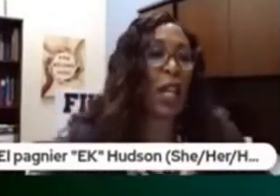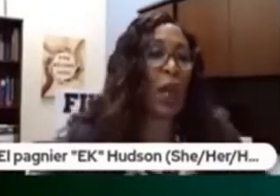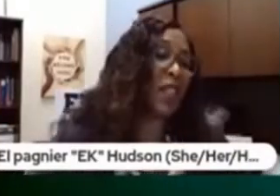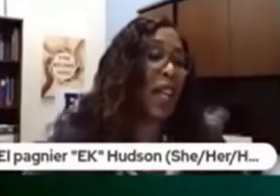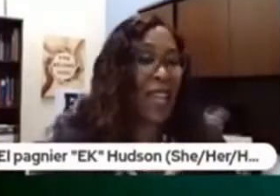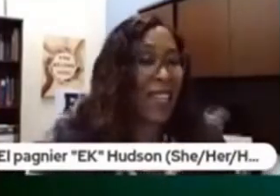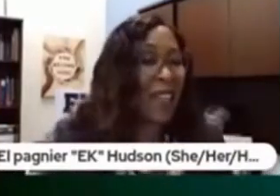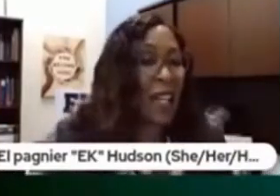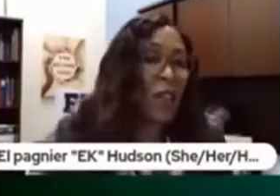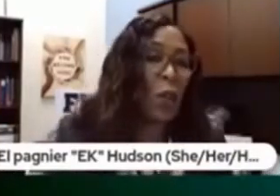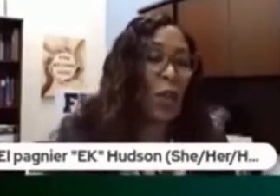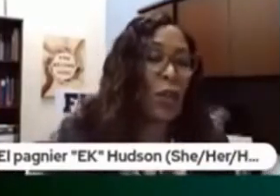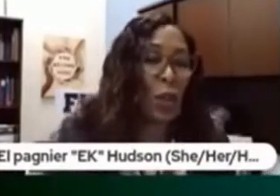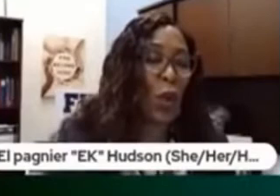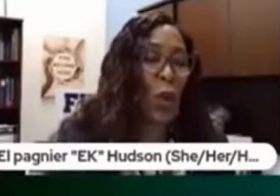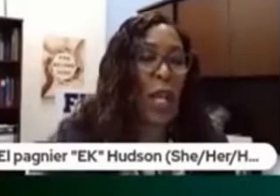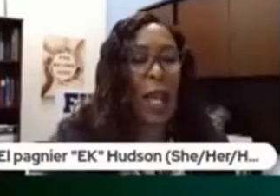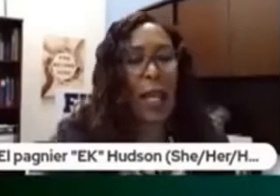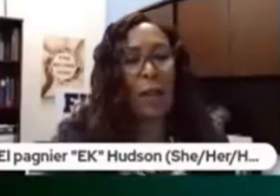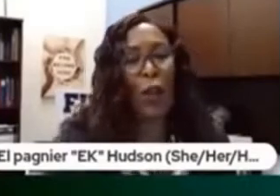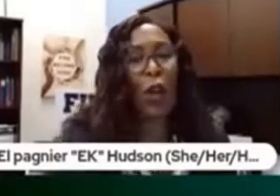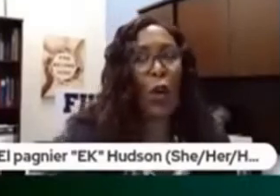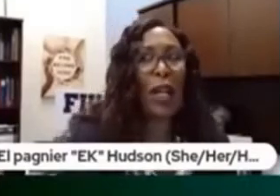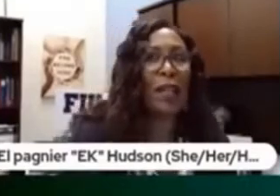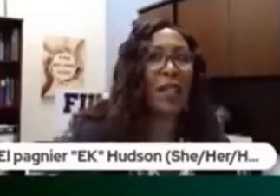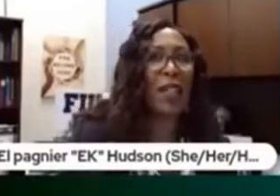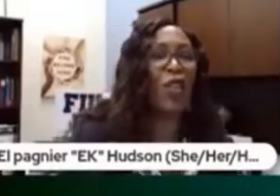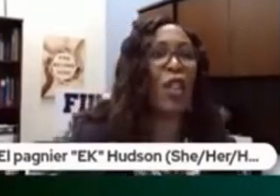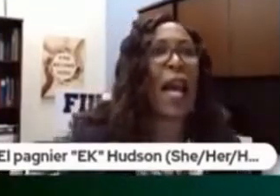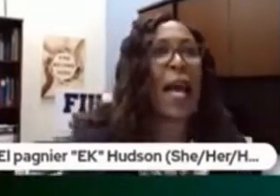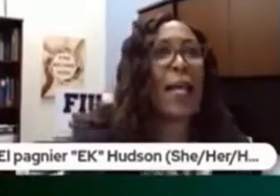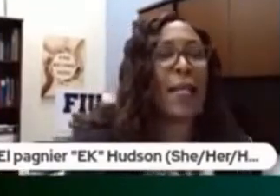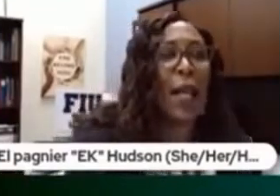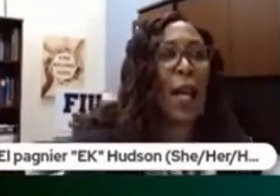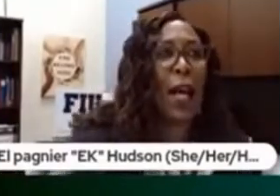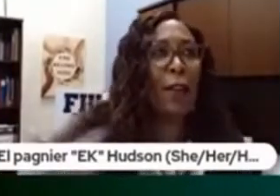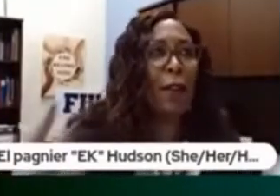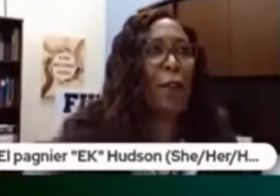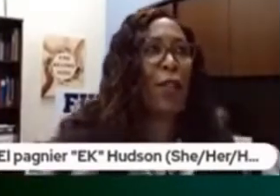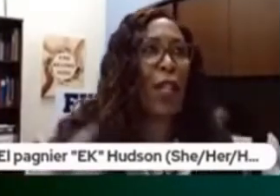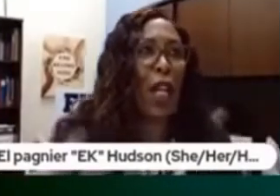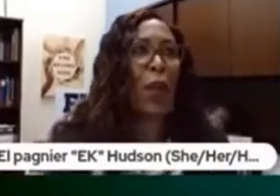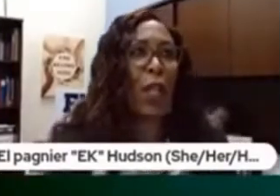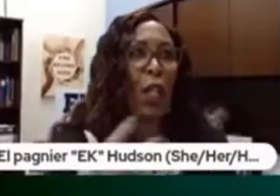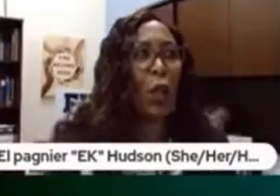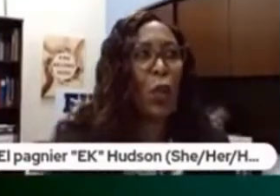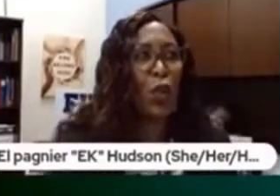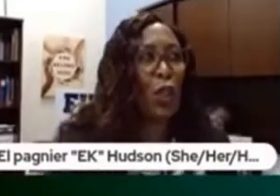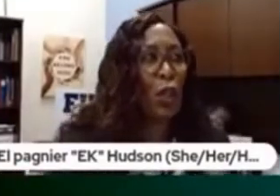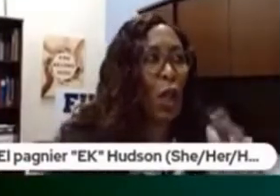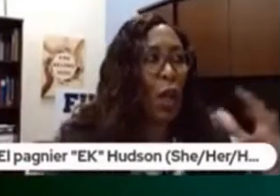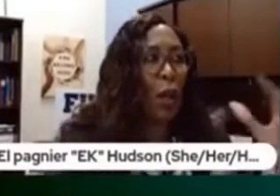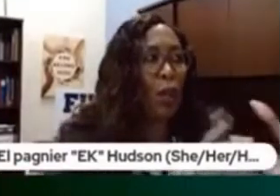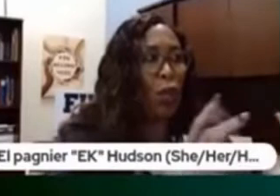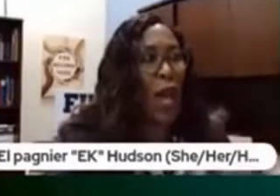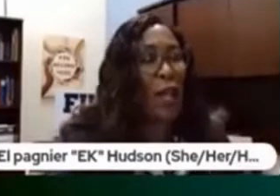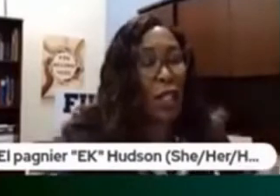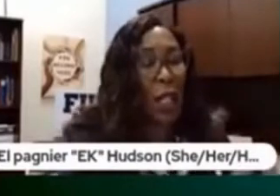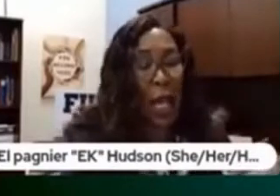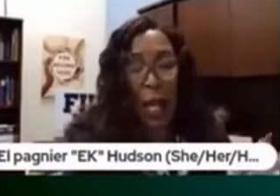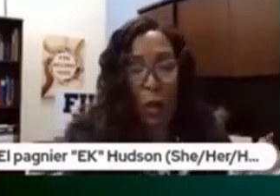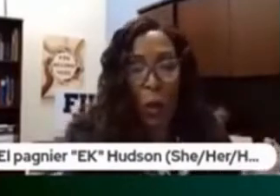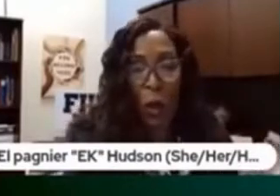both of those areas that's not everyone's story and if your organization has a diversity equity and inclusion uh